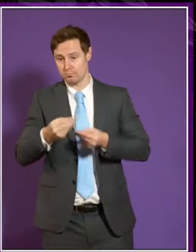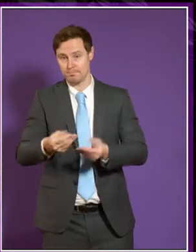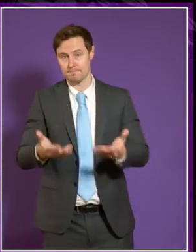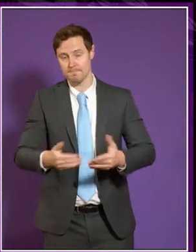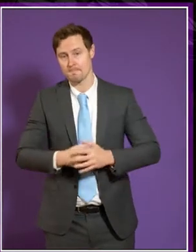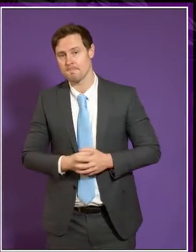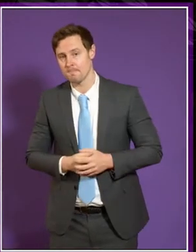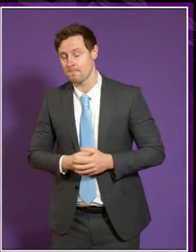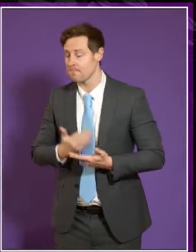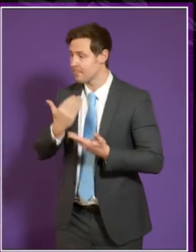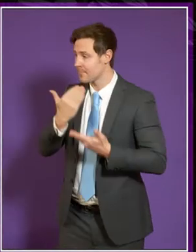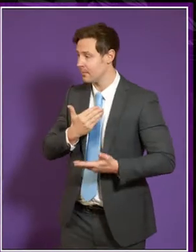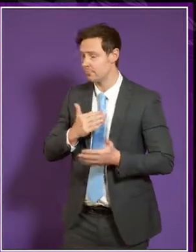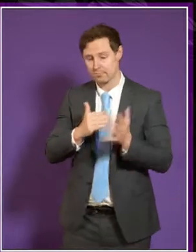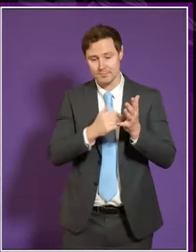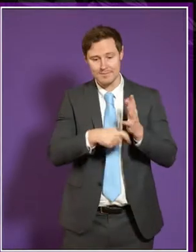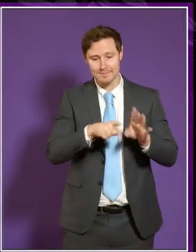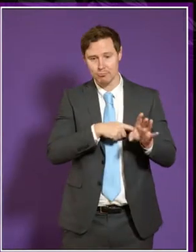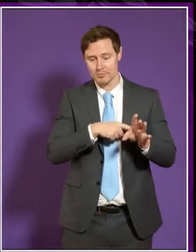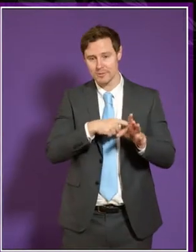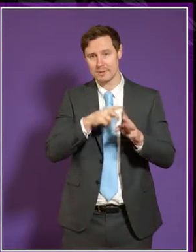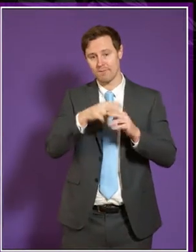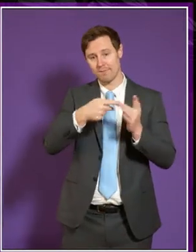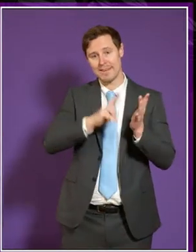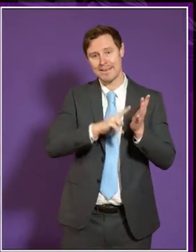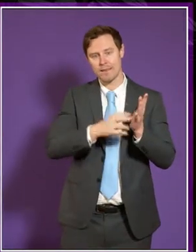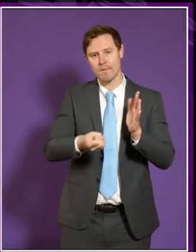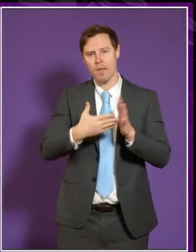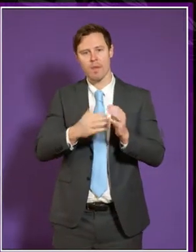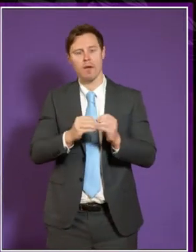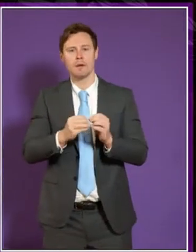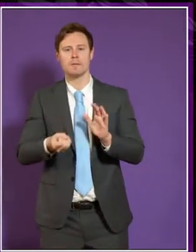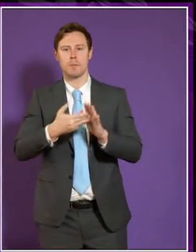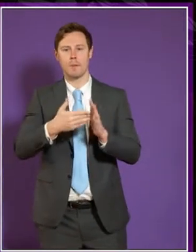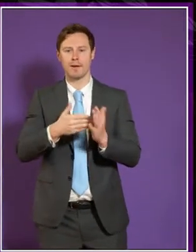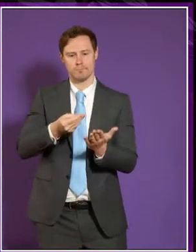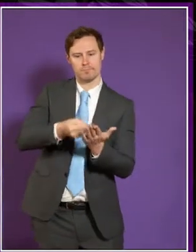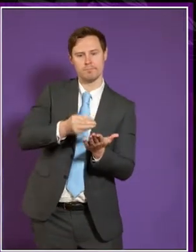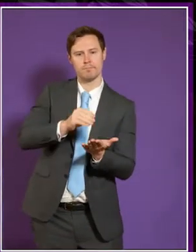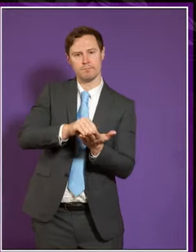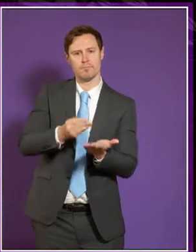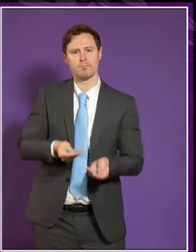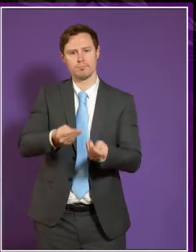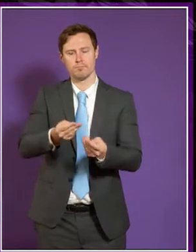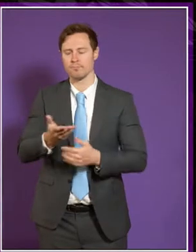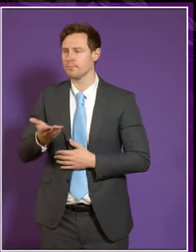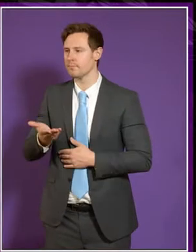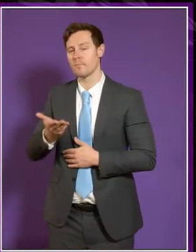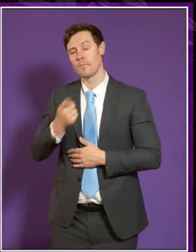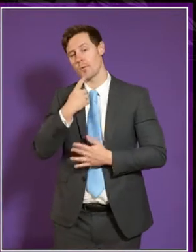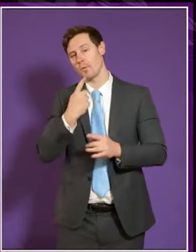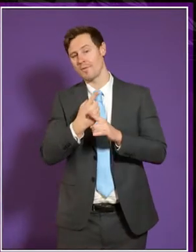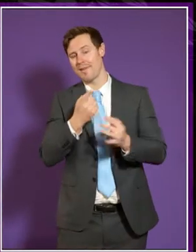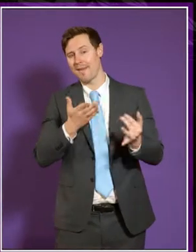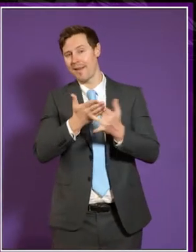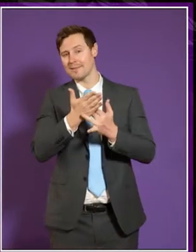Thank you. I believe Mary Fee has a direct supplementary question on this. Thank you. It was about access to universities